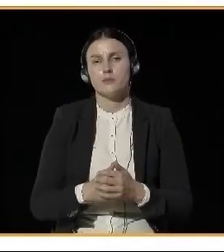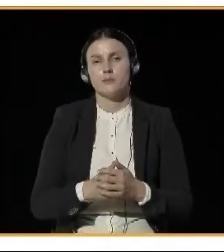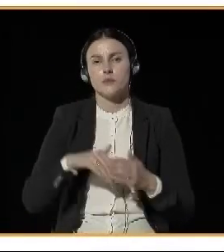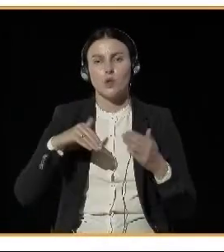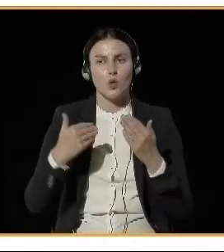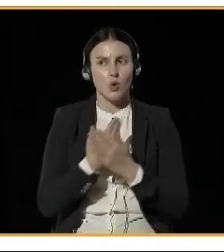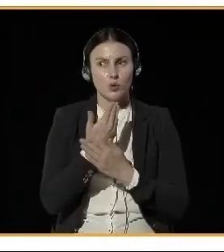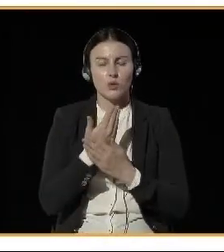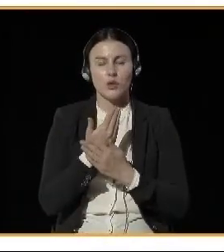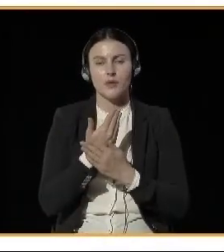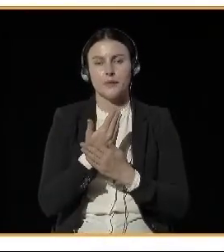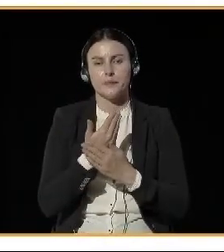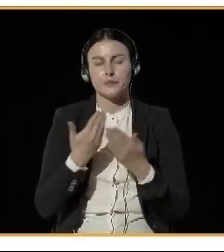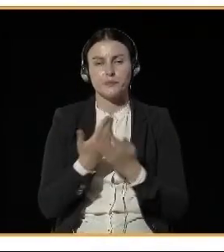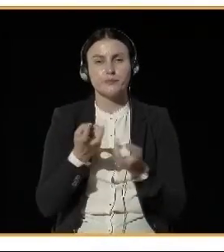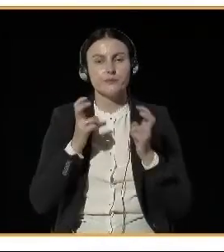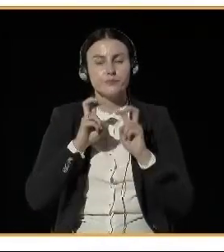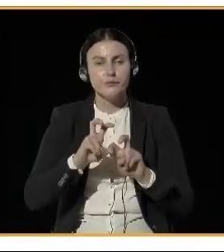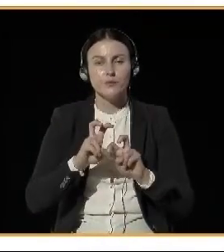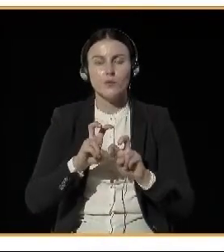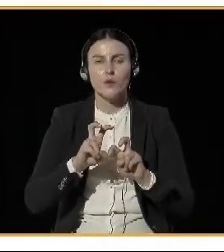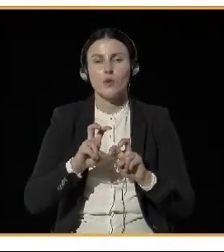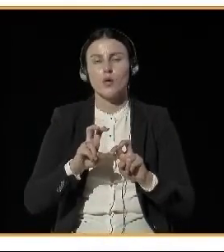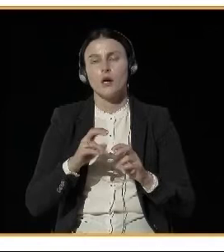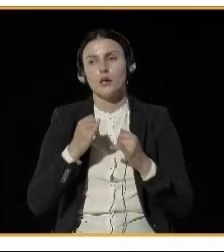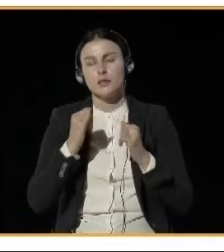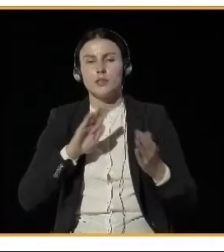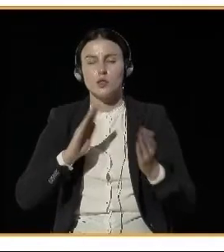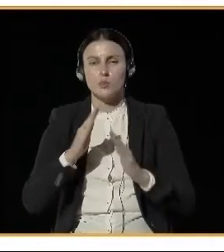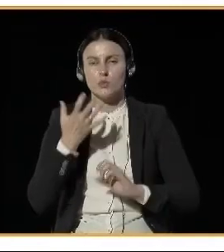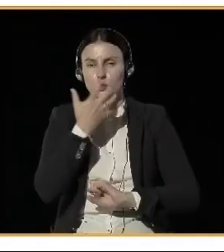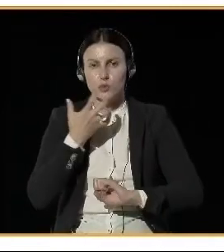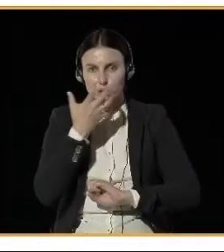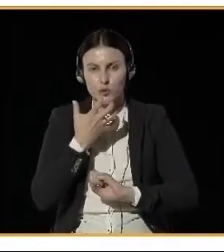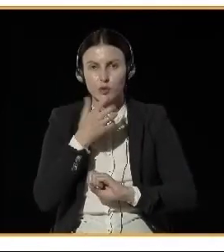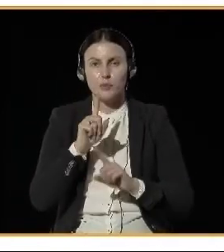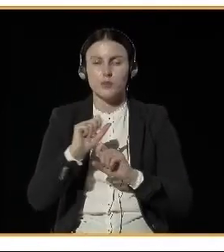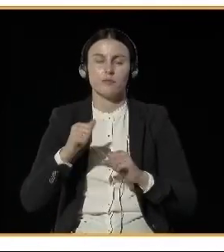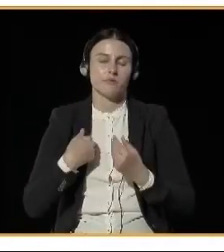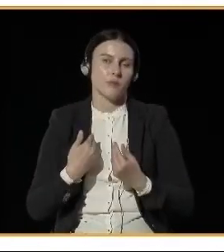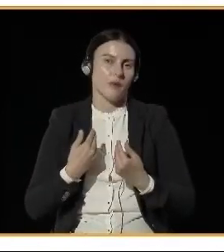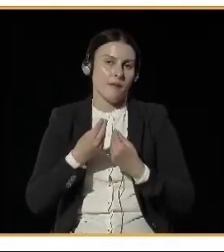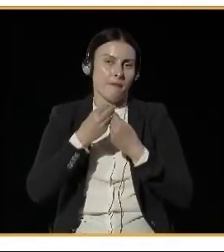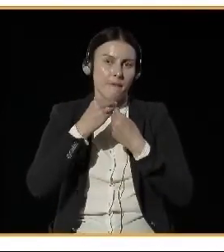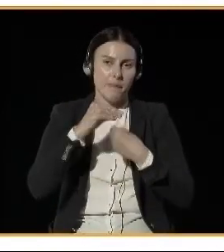It has to describe how to evaluate the actions. So we also need the tools